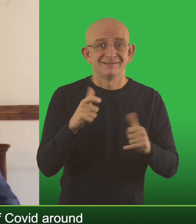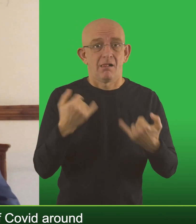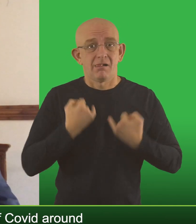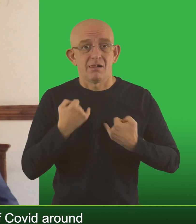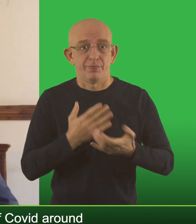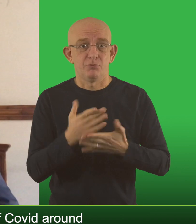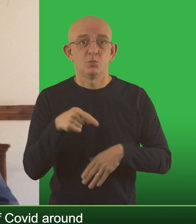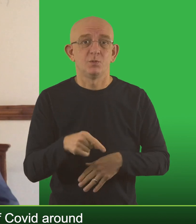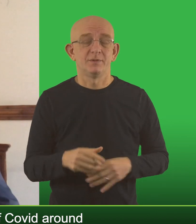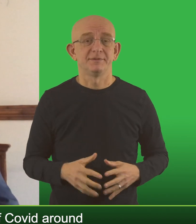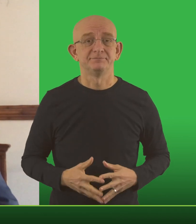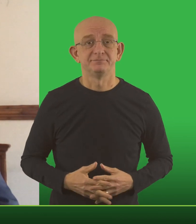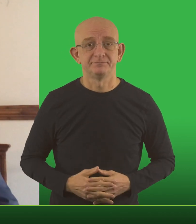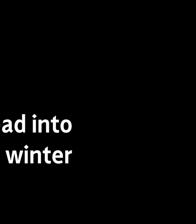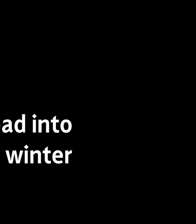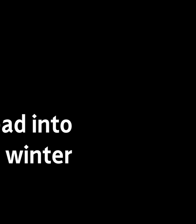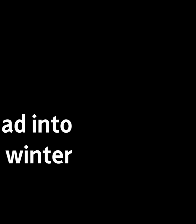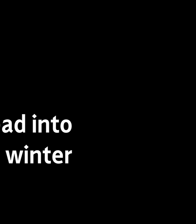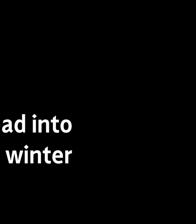poorly from it.